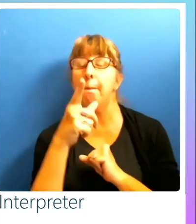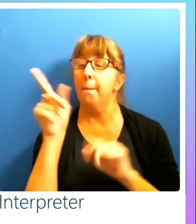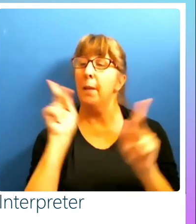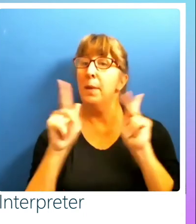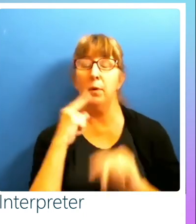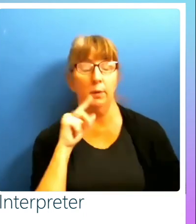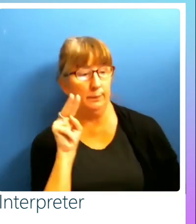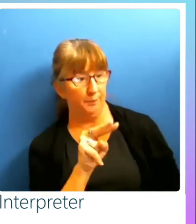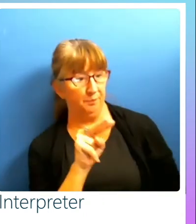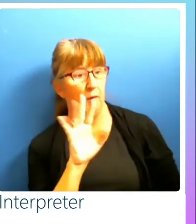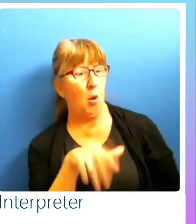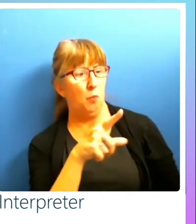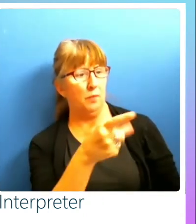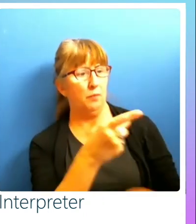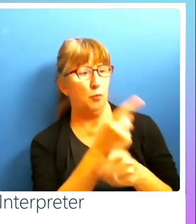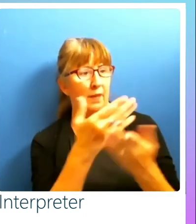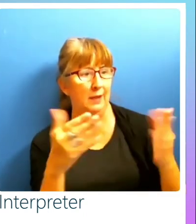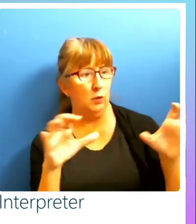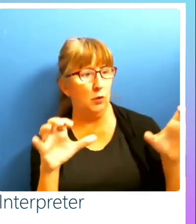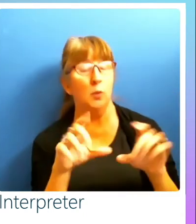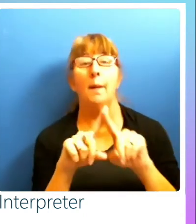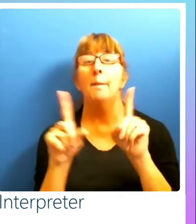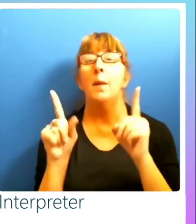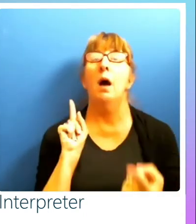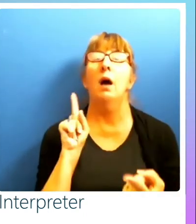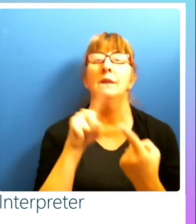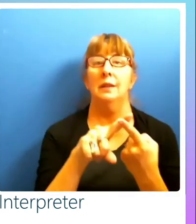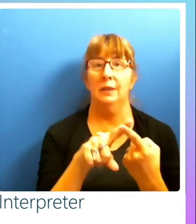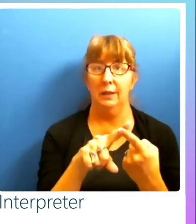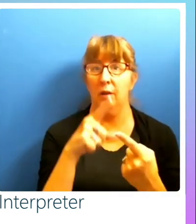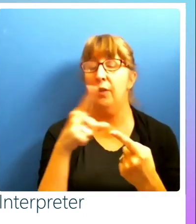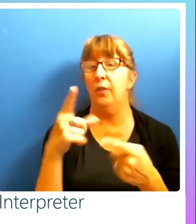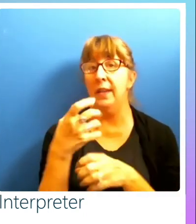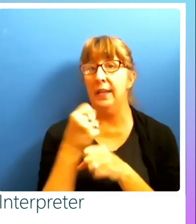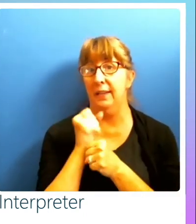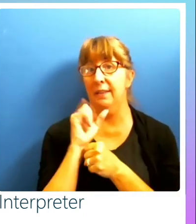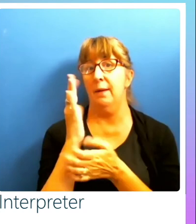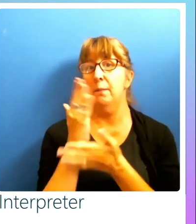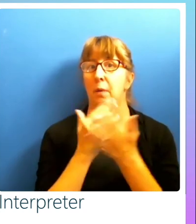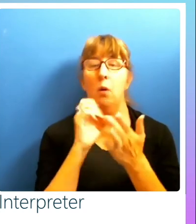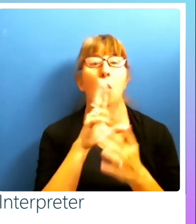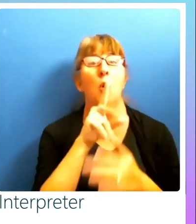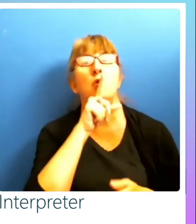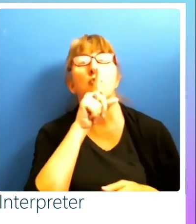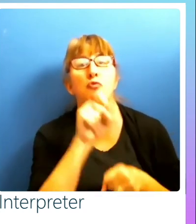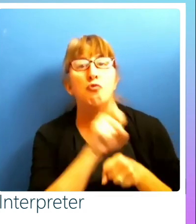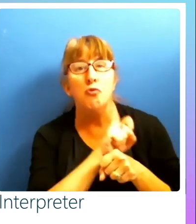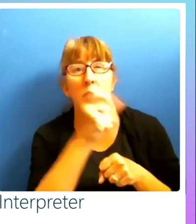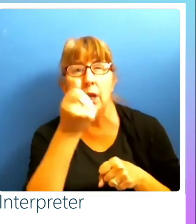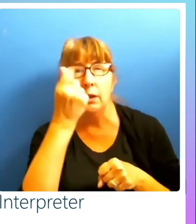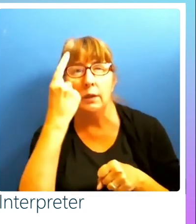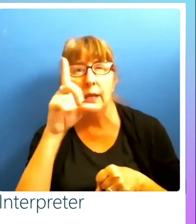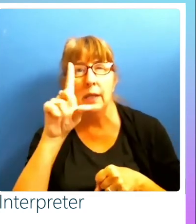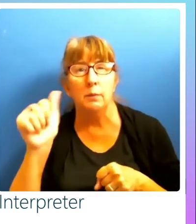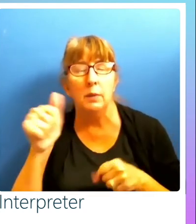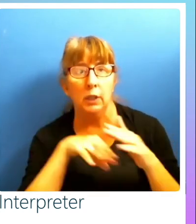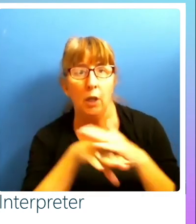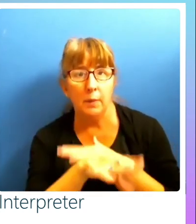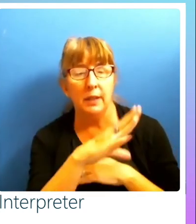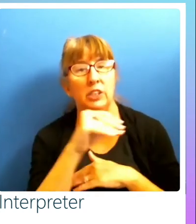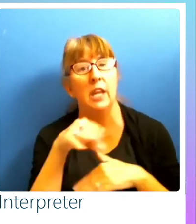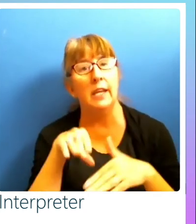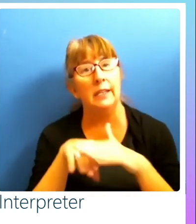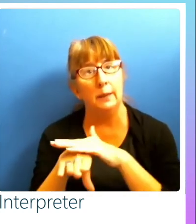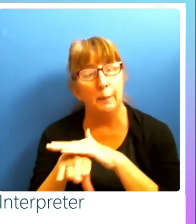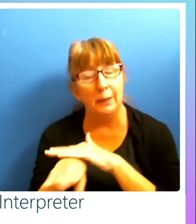oh, this is just the right thing to do. But until they get that part of it or they truly understand disability, accommodation and accessibility,